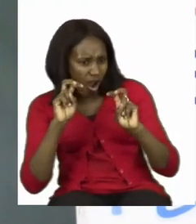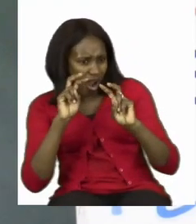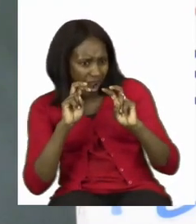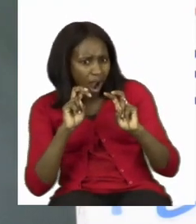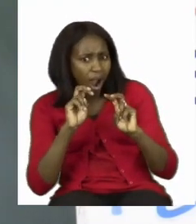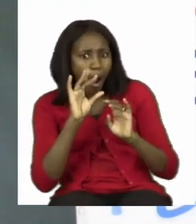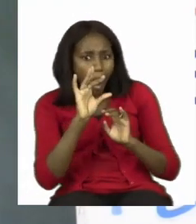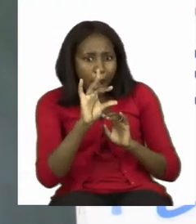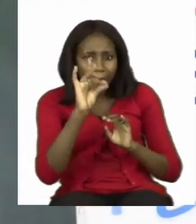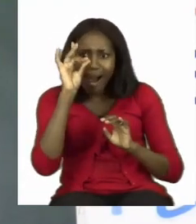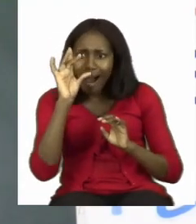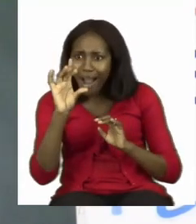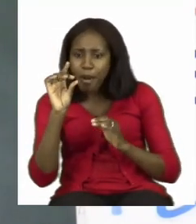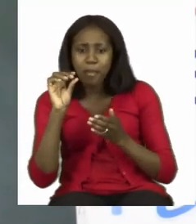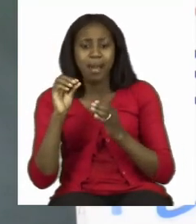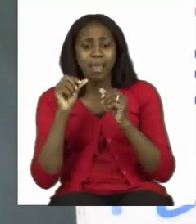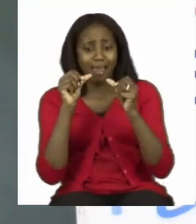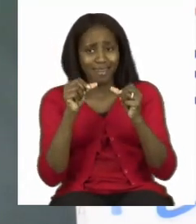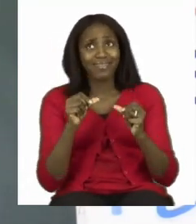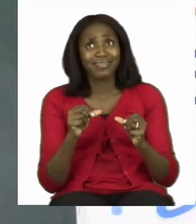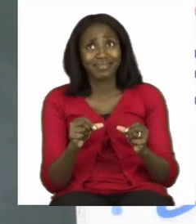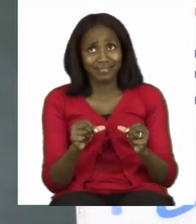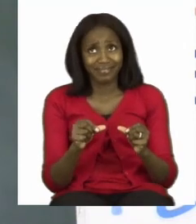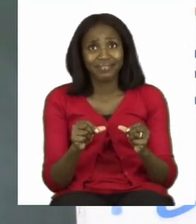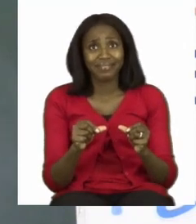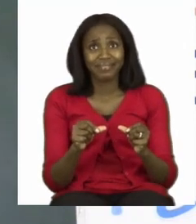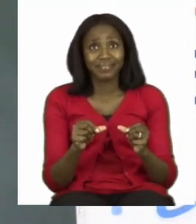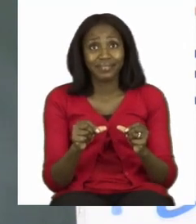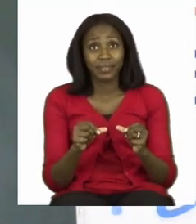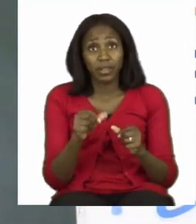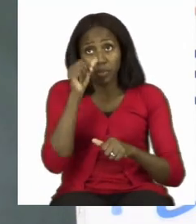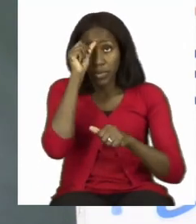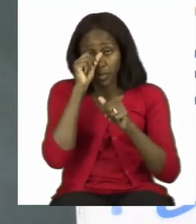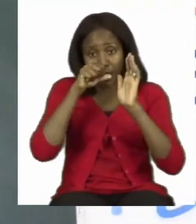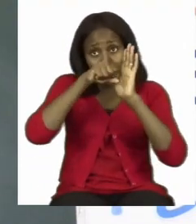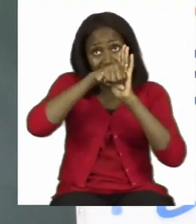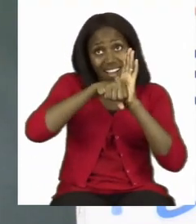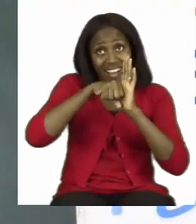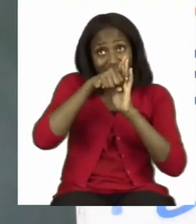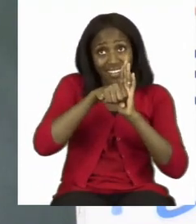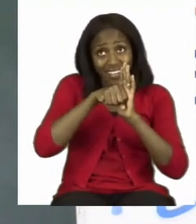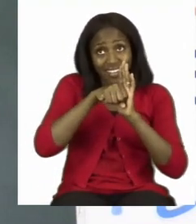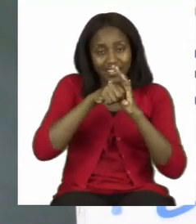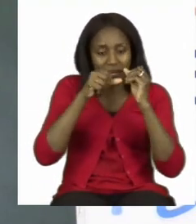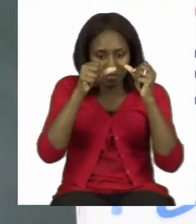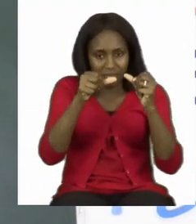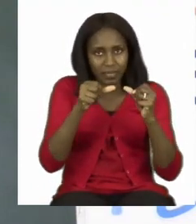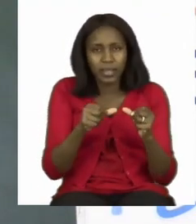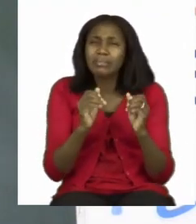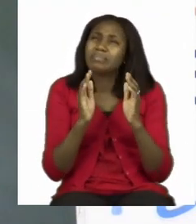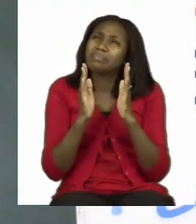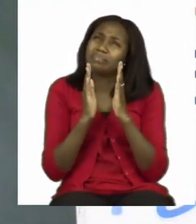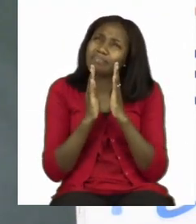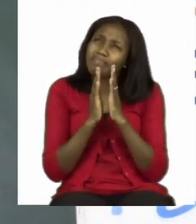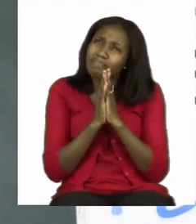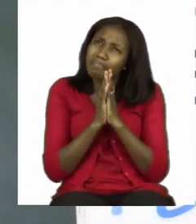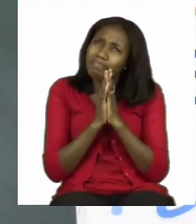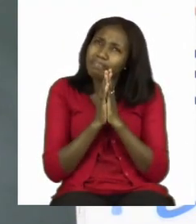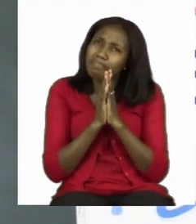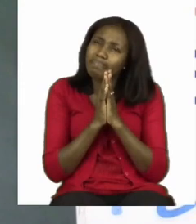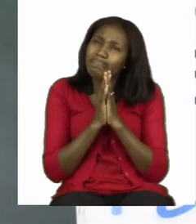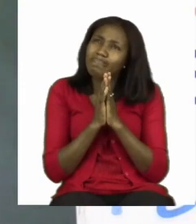possible. Then use glue to paste, but make sure that you are still staying